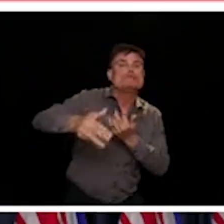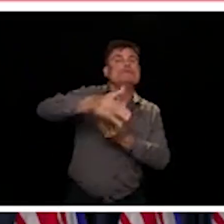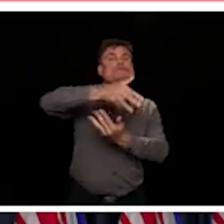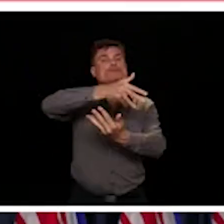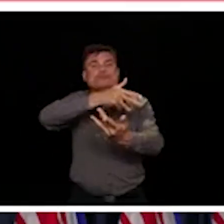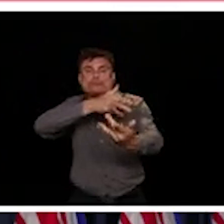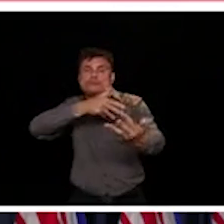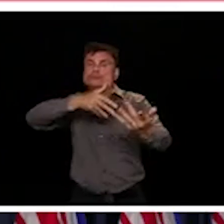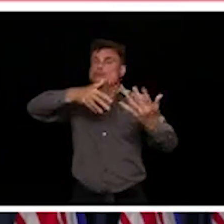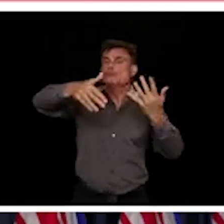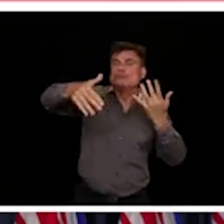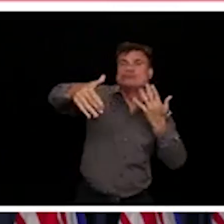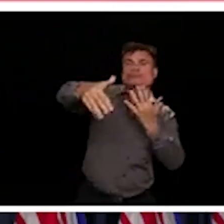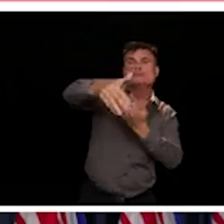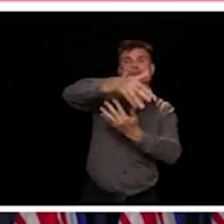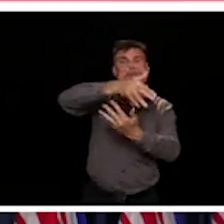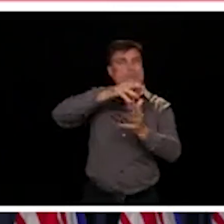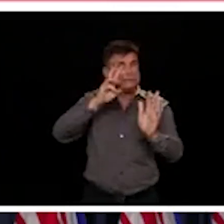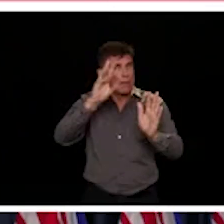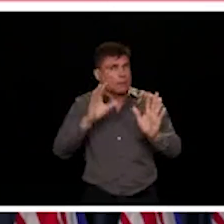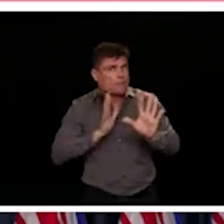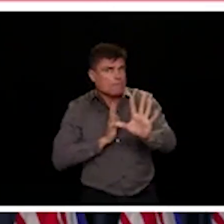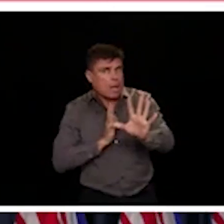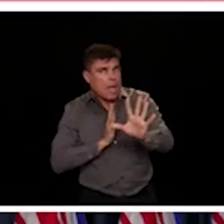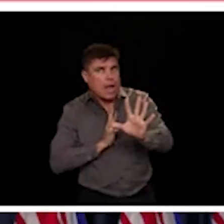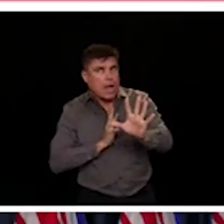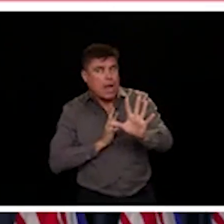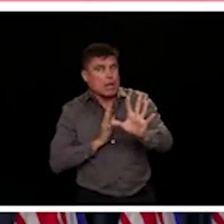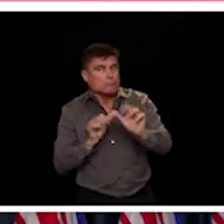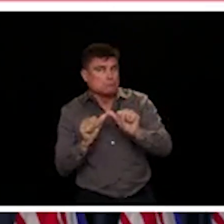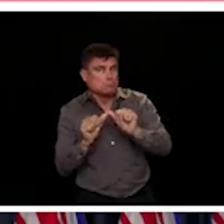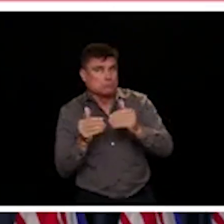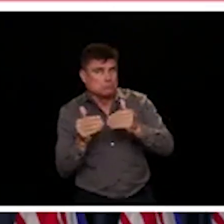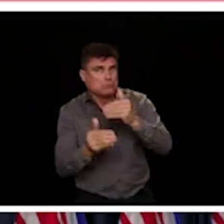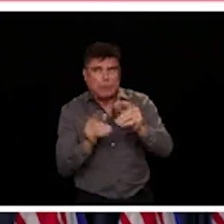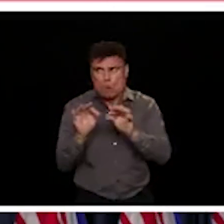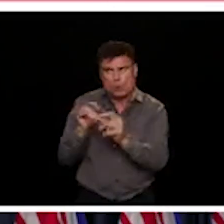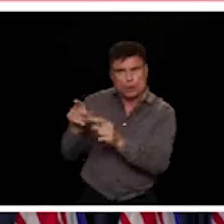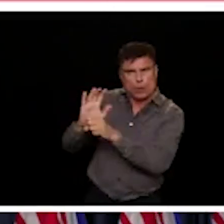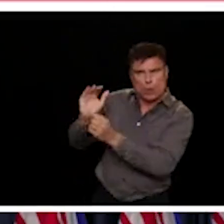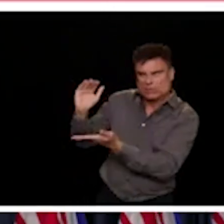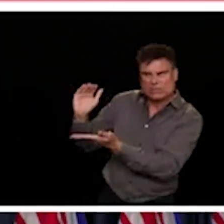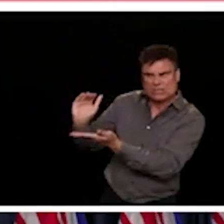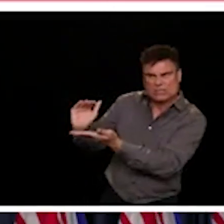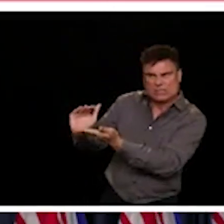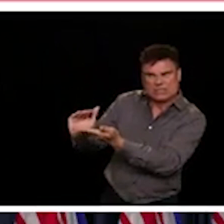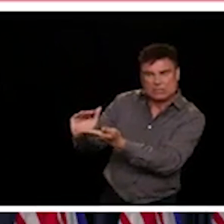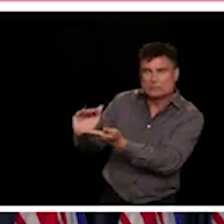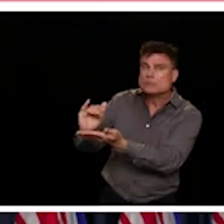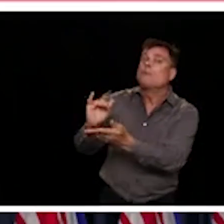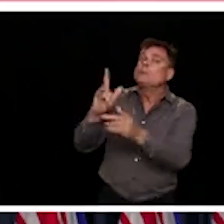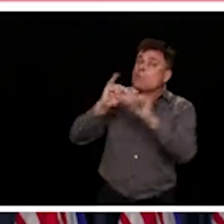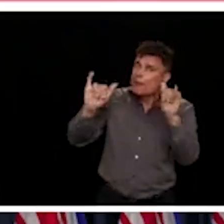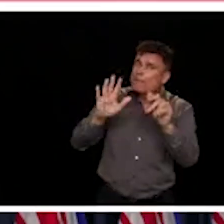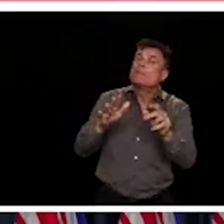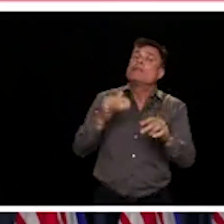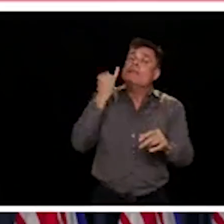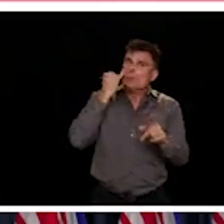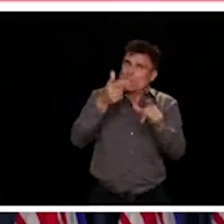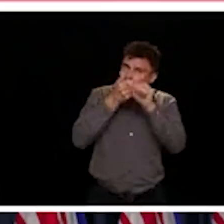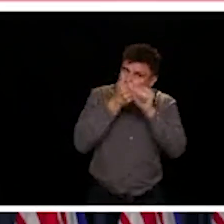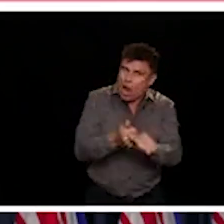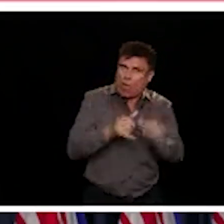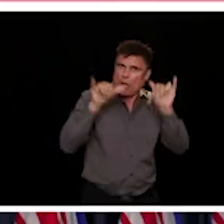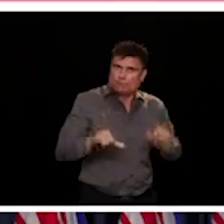these rules for safe social interactions must continue to be maintained as part of our everyday life. We know that if we go too